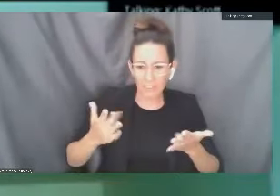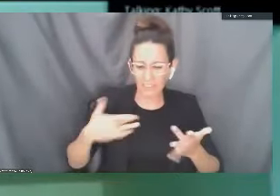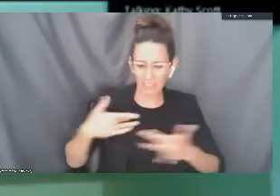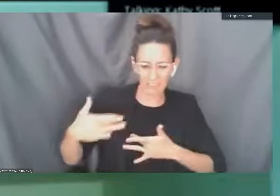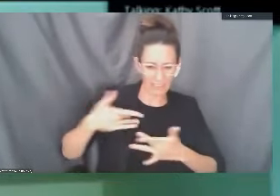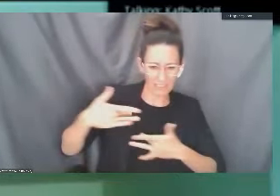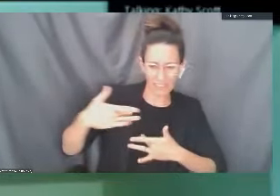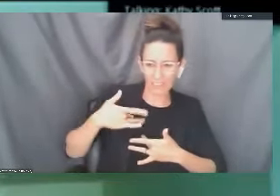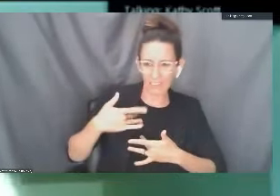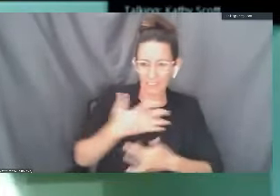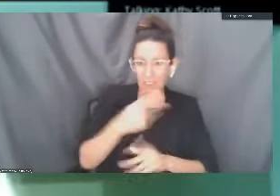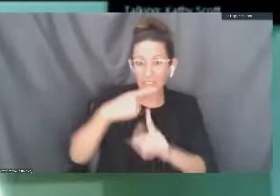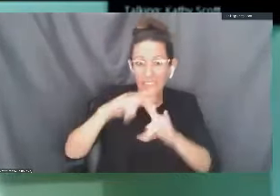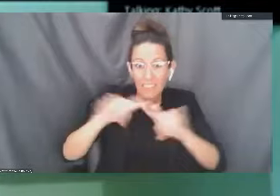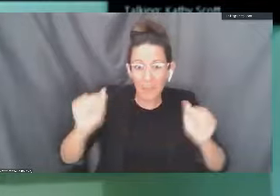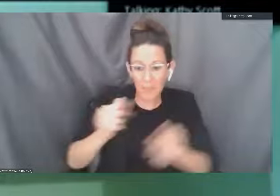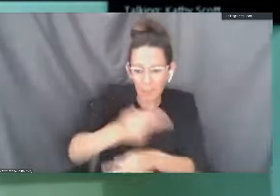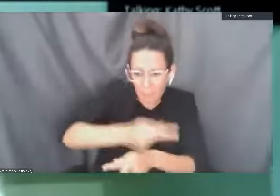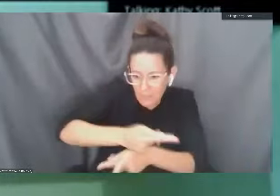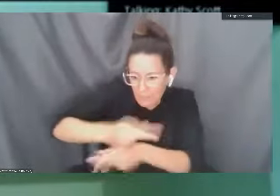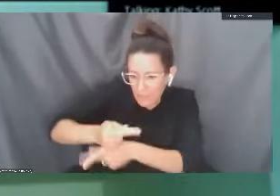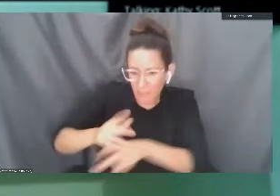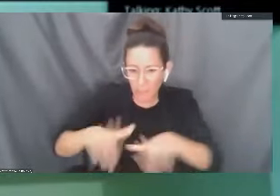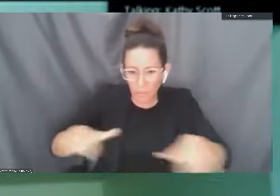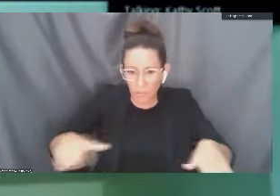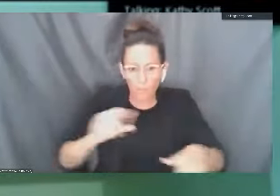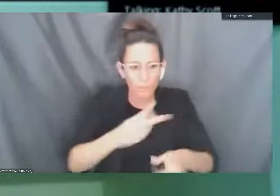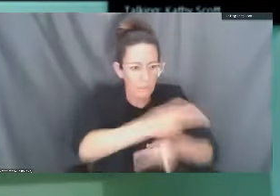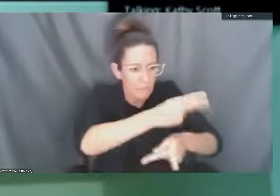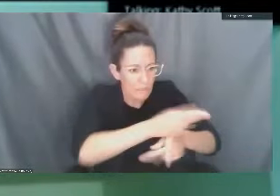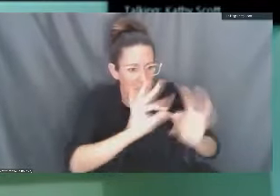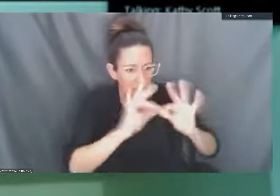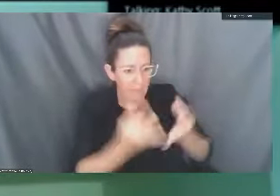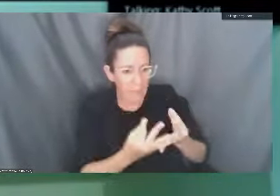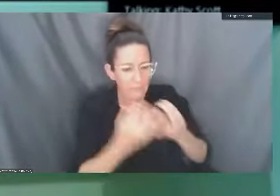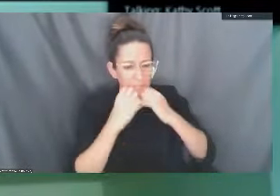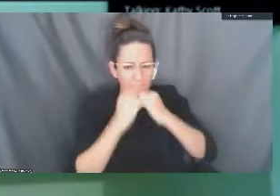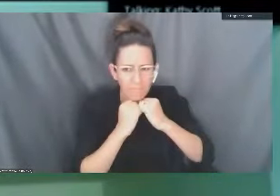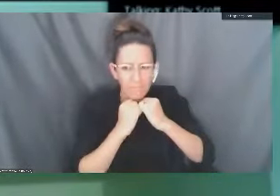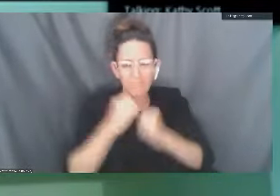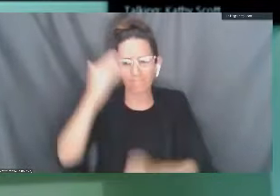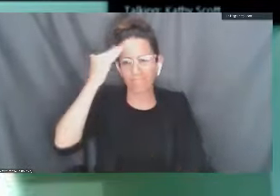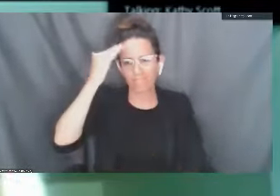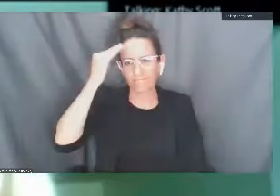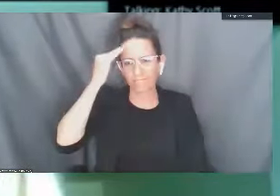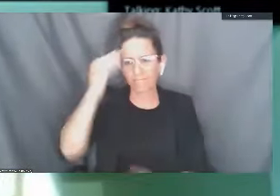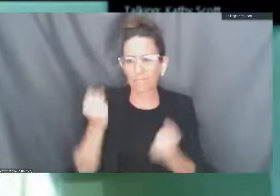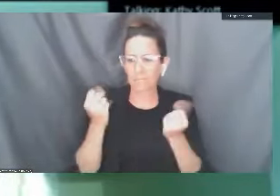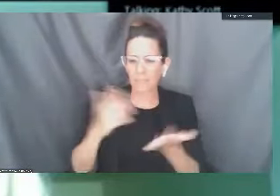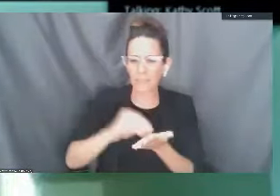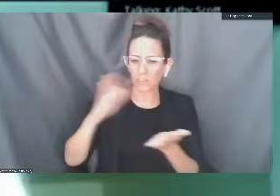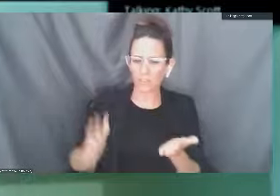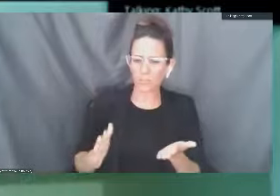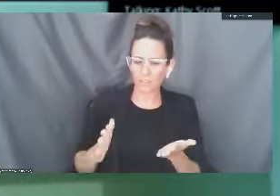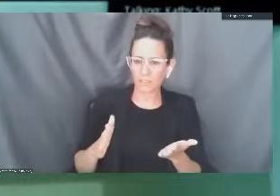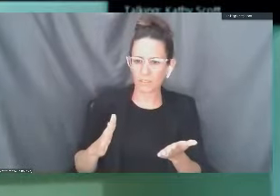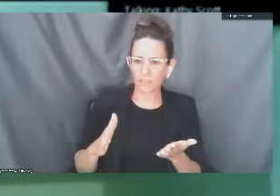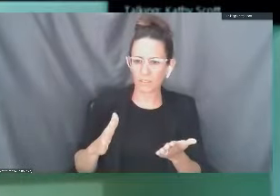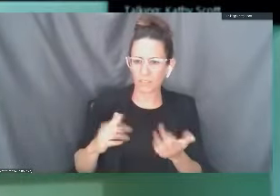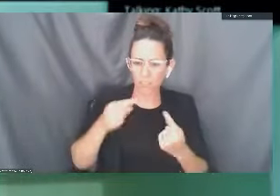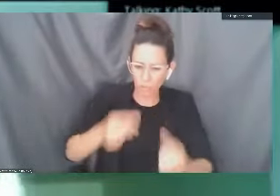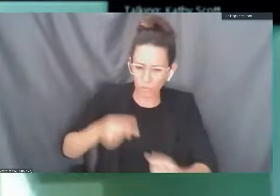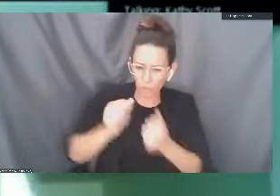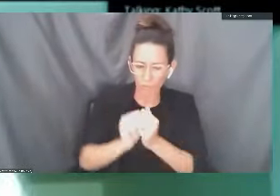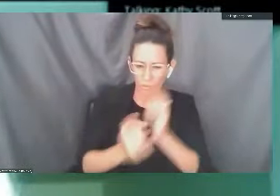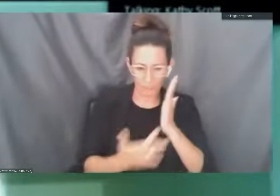Many are taking care of young children or other family members. And we know, too, that many students are having issues with limited